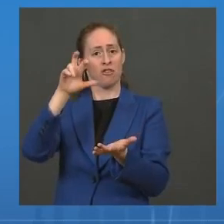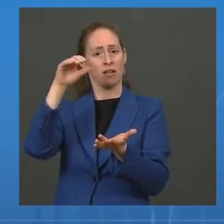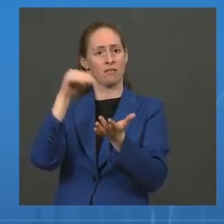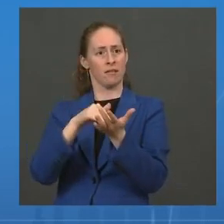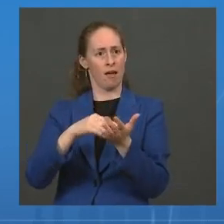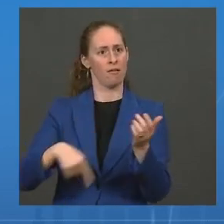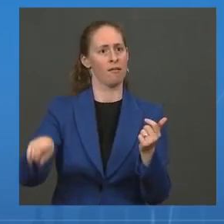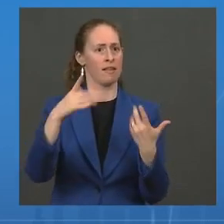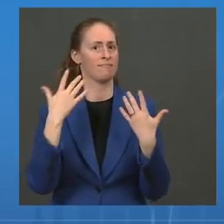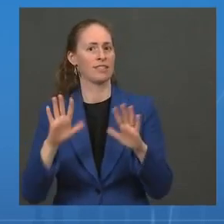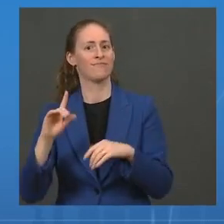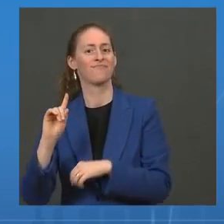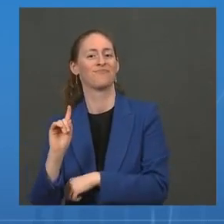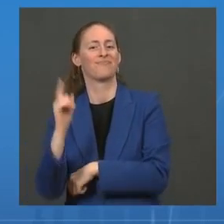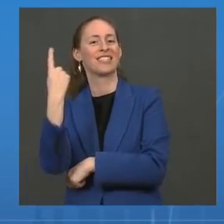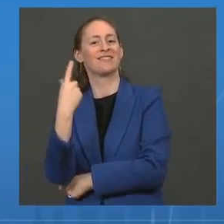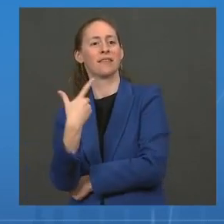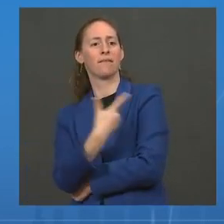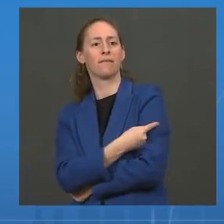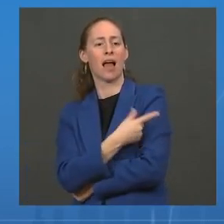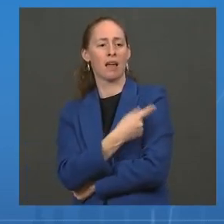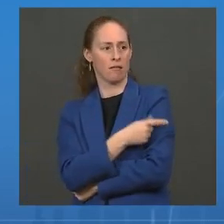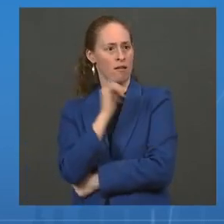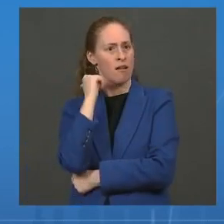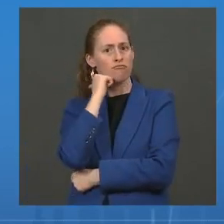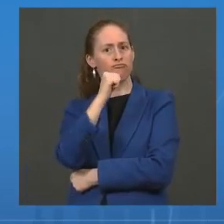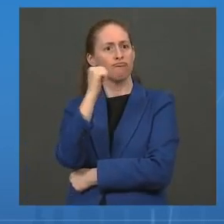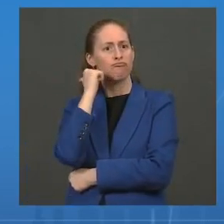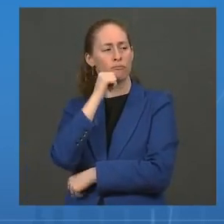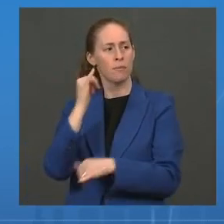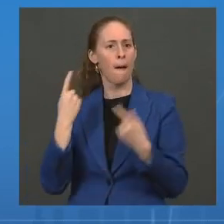That's the highest seven-day total in almost a month.